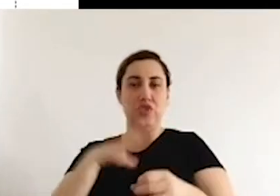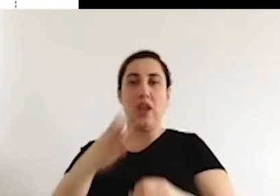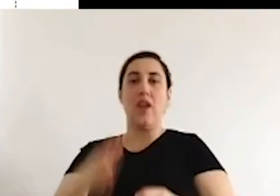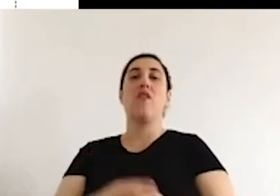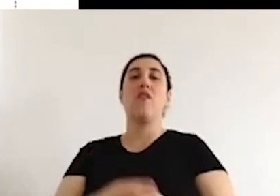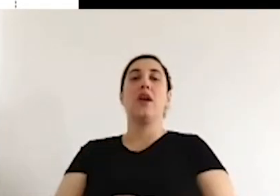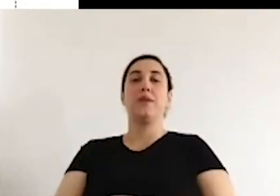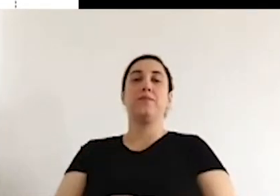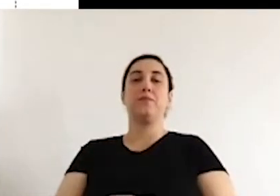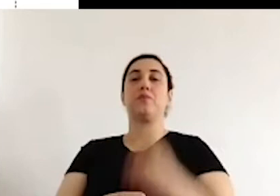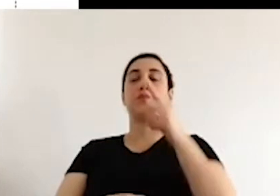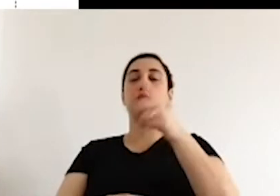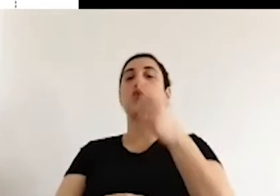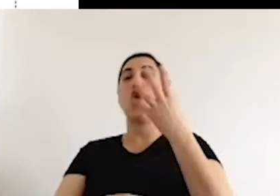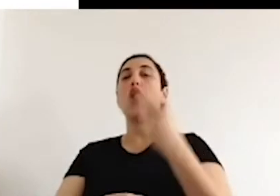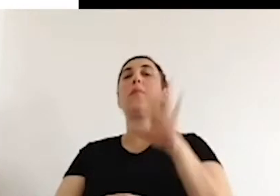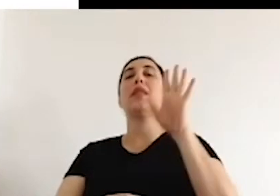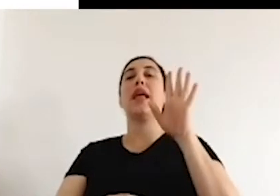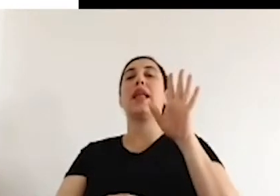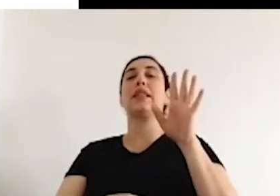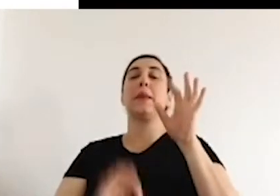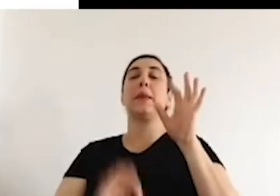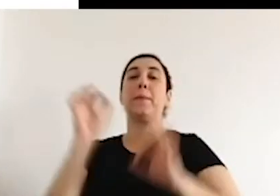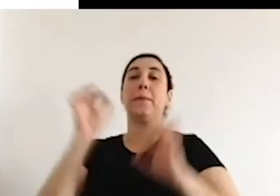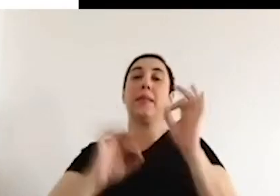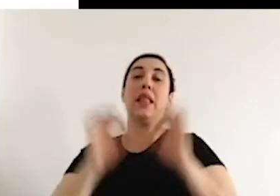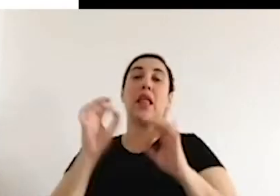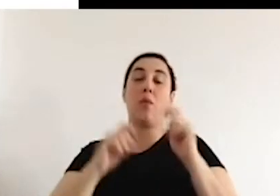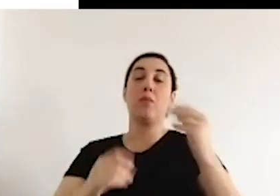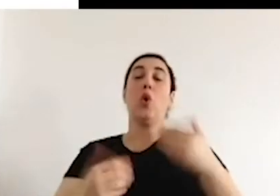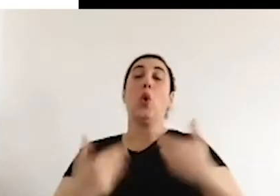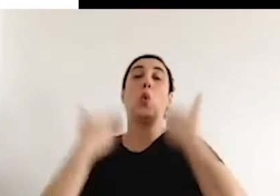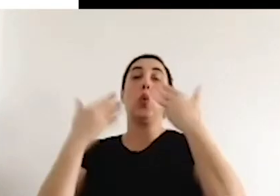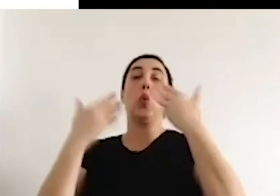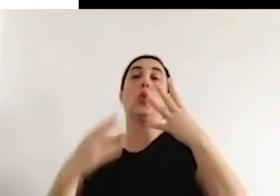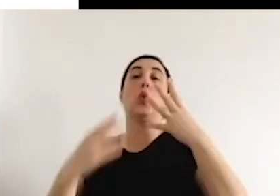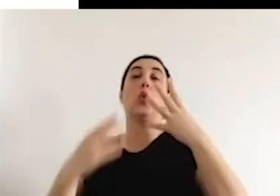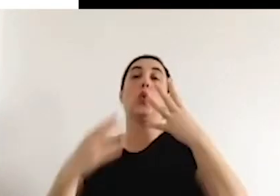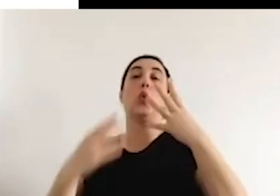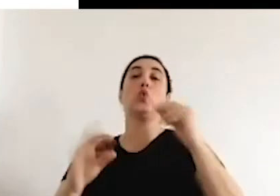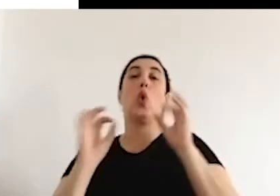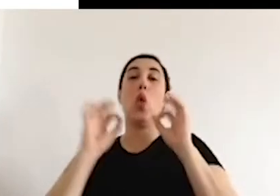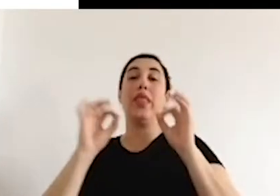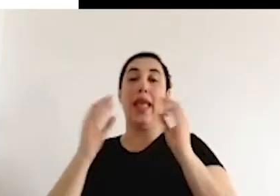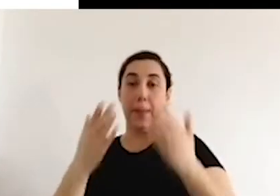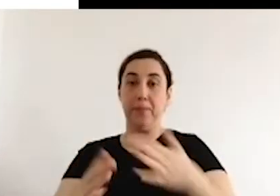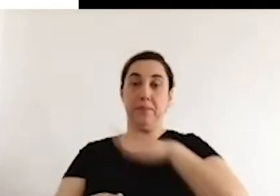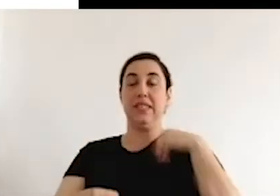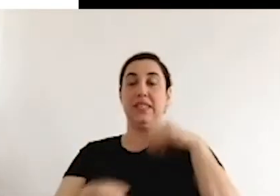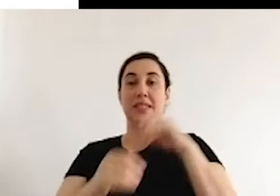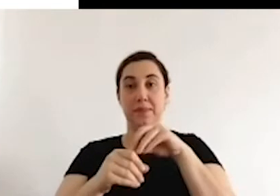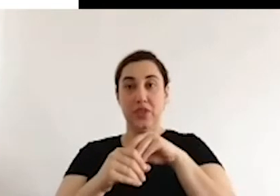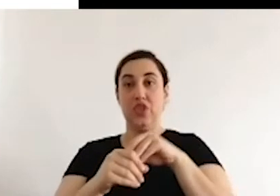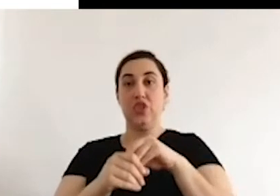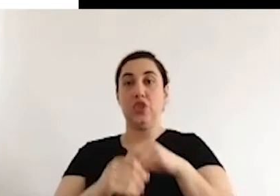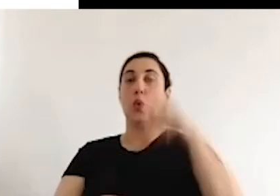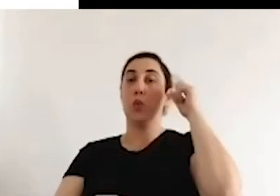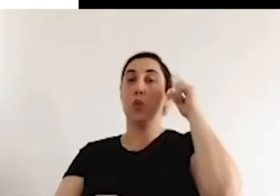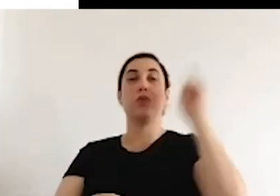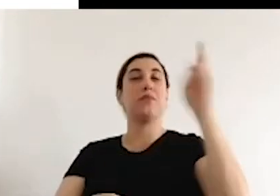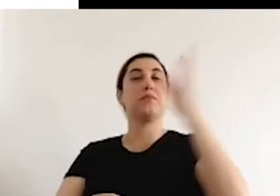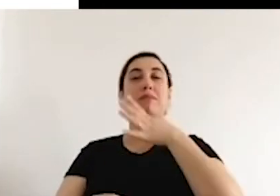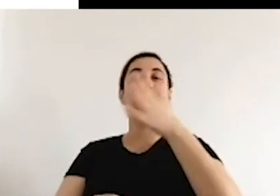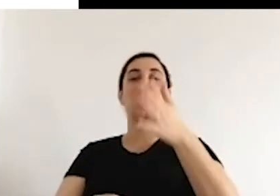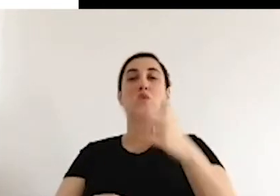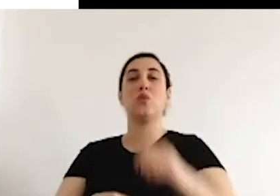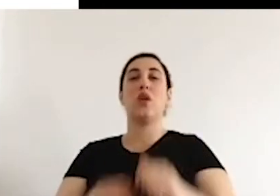fall into this trap and act accordingly. Law, of course, is a very important means for